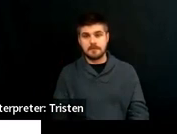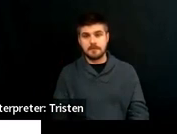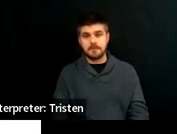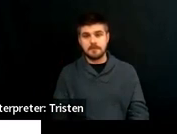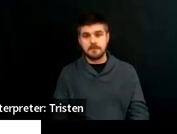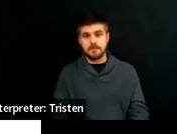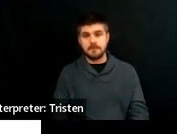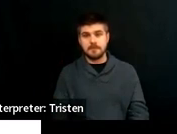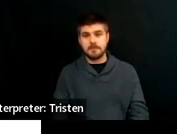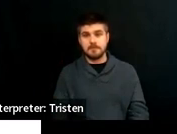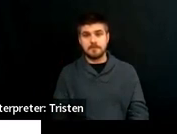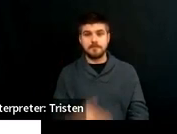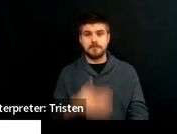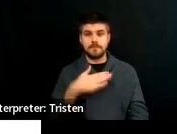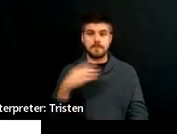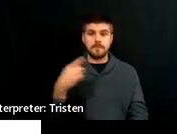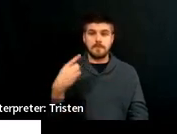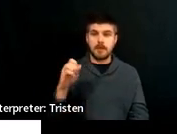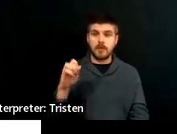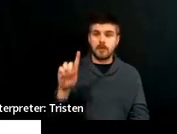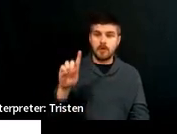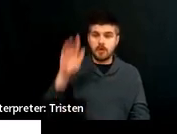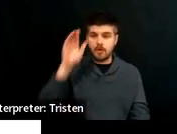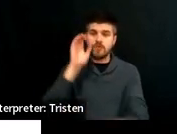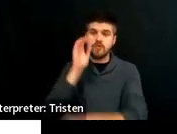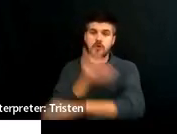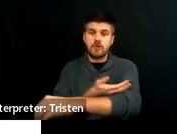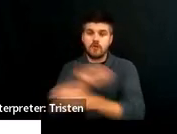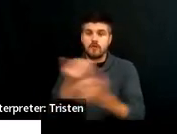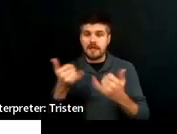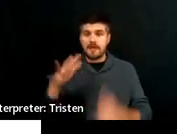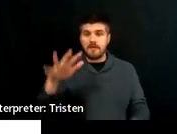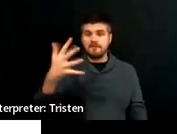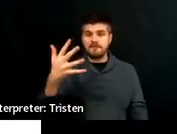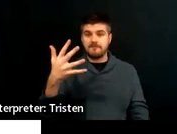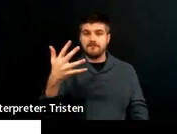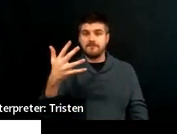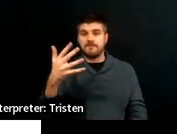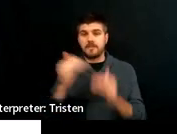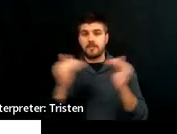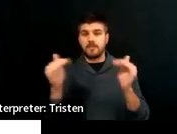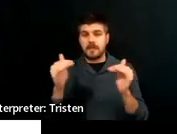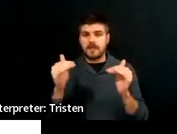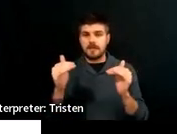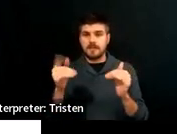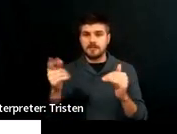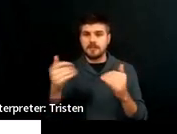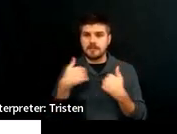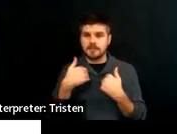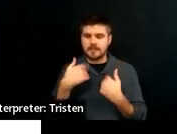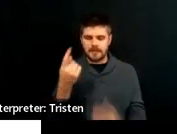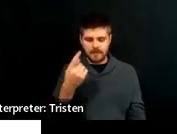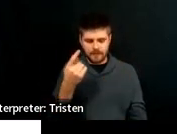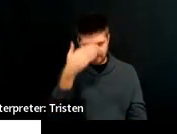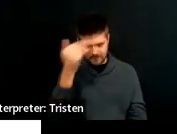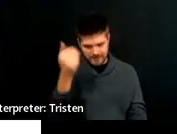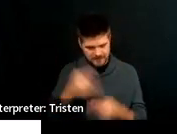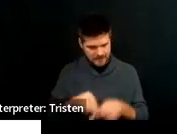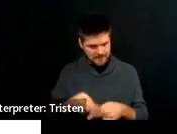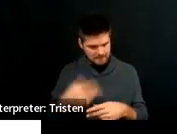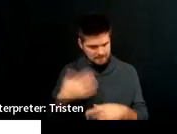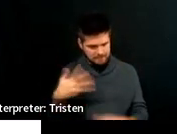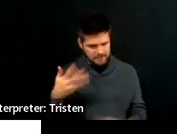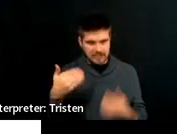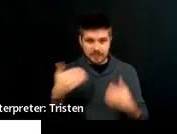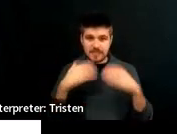goddaughter is in fifth grade and she has, oh my gosh, I always forget the name of it, but she has